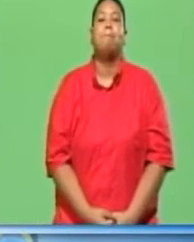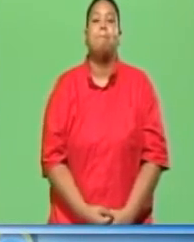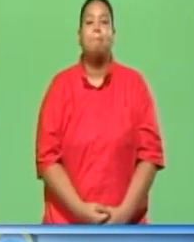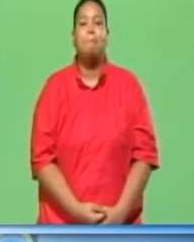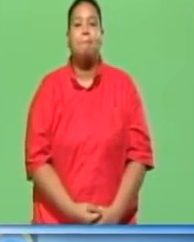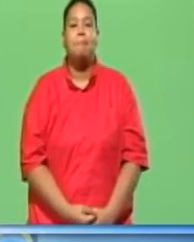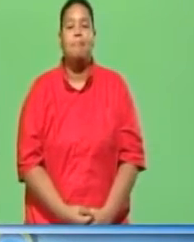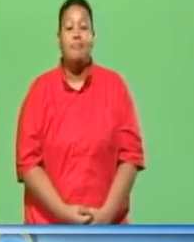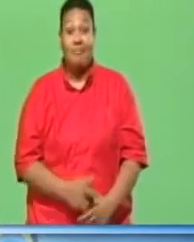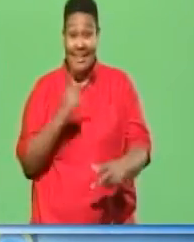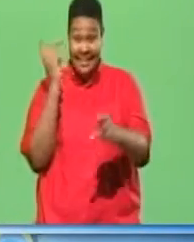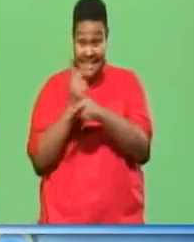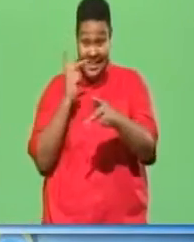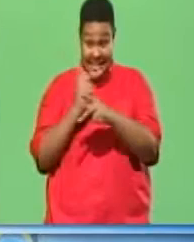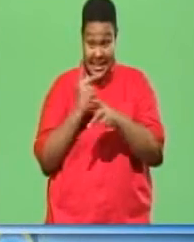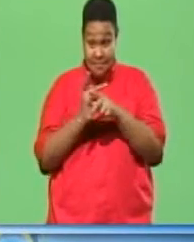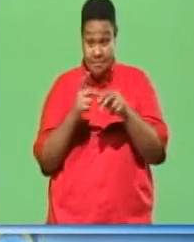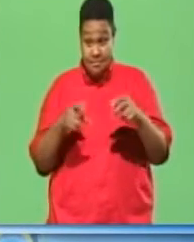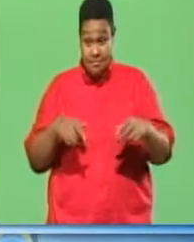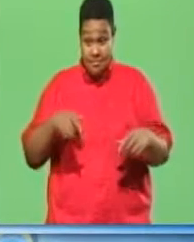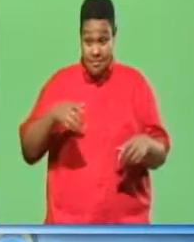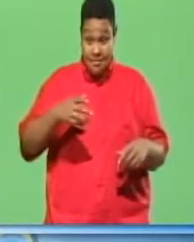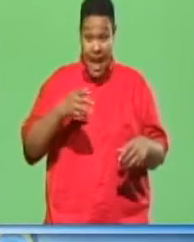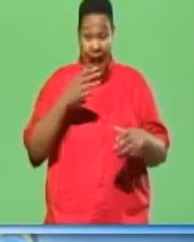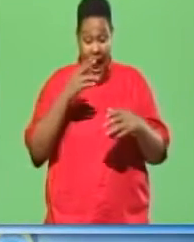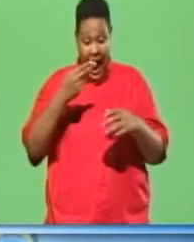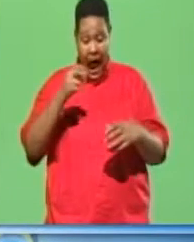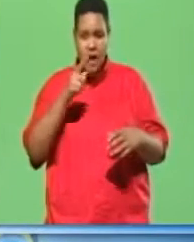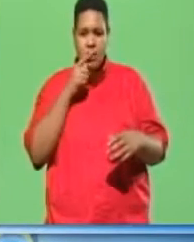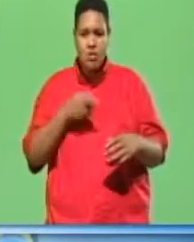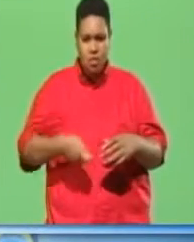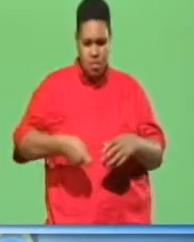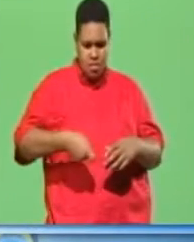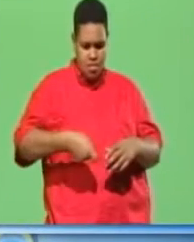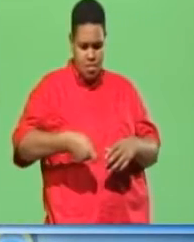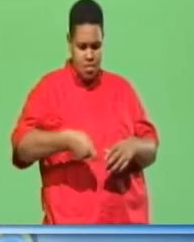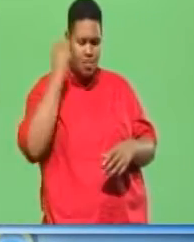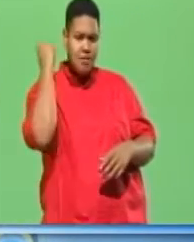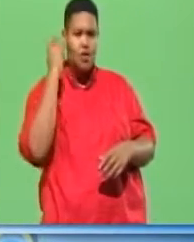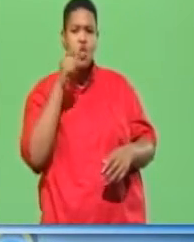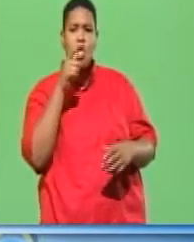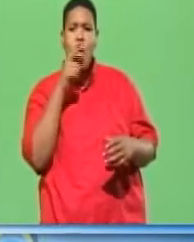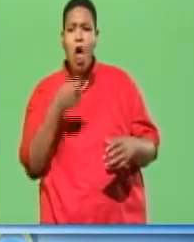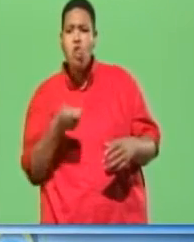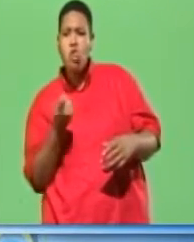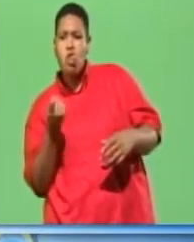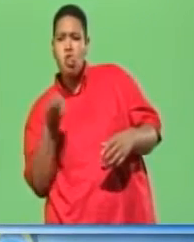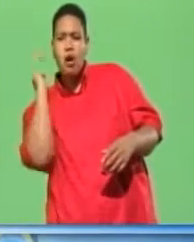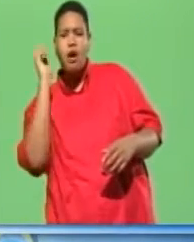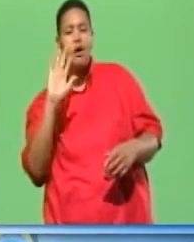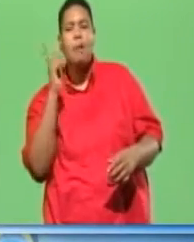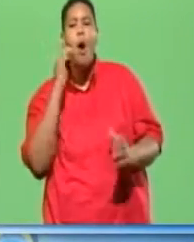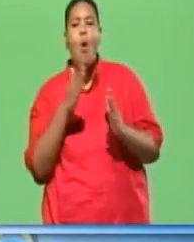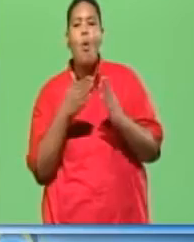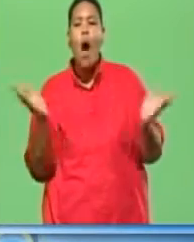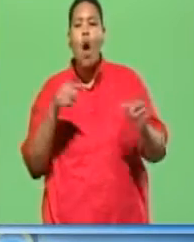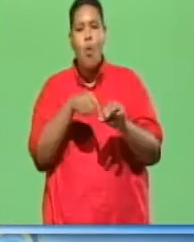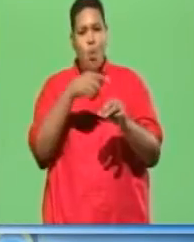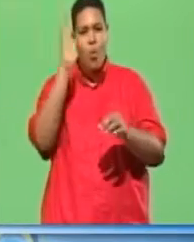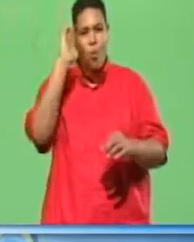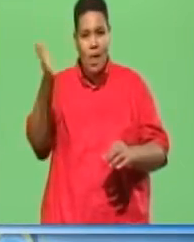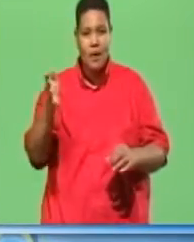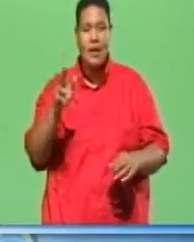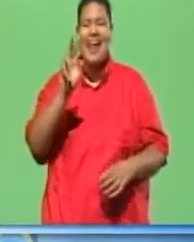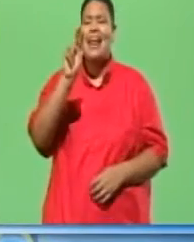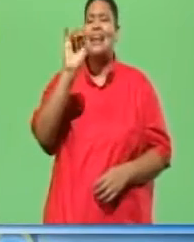nail. Keep the handle vertical so you do not widen the opening of the nail hole. Nailing guns. Nailing guns